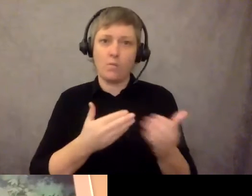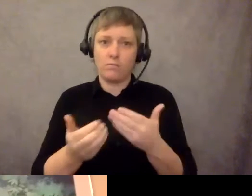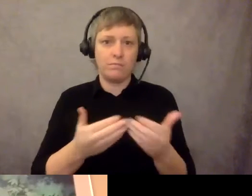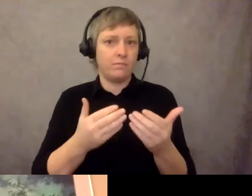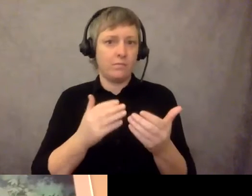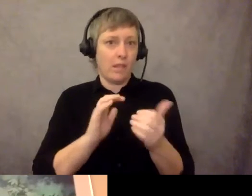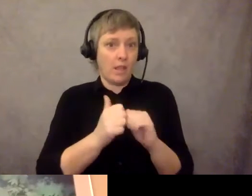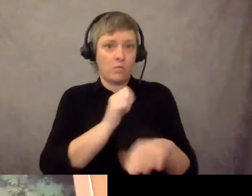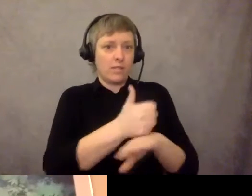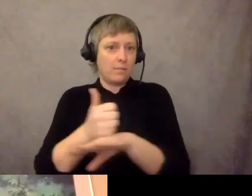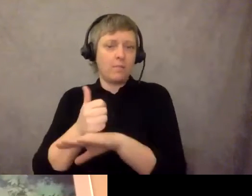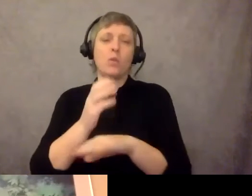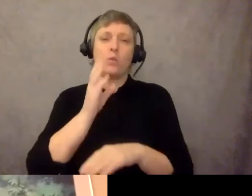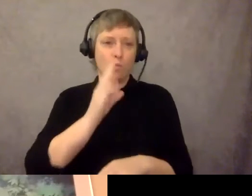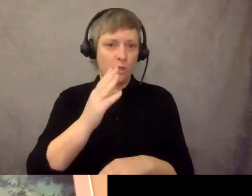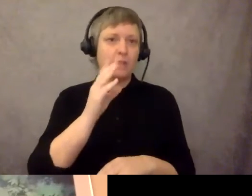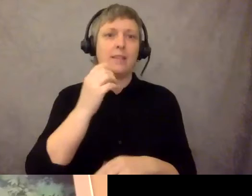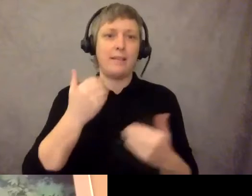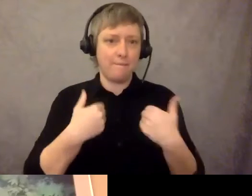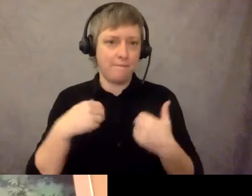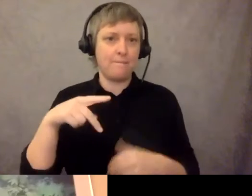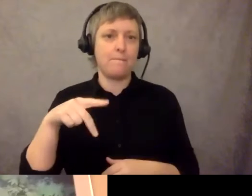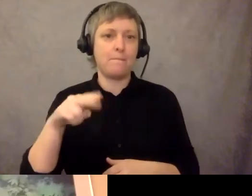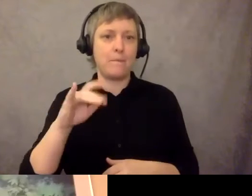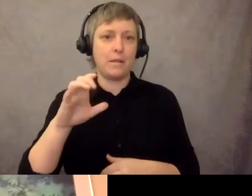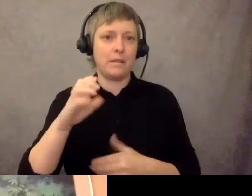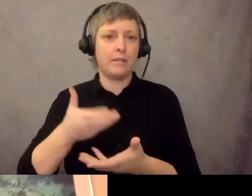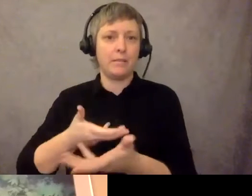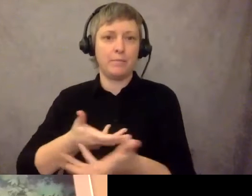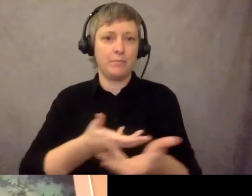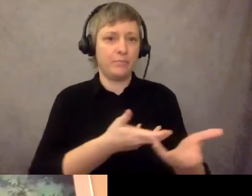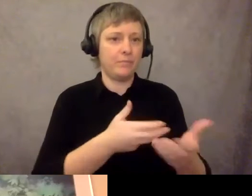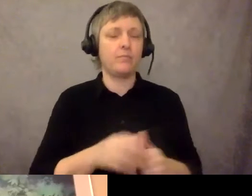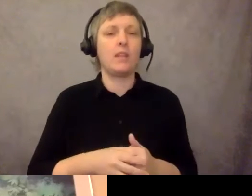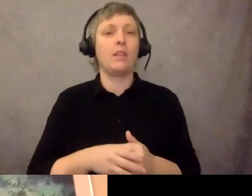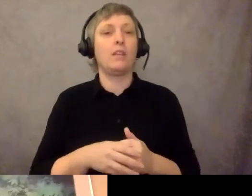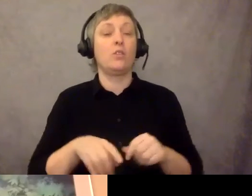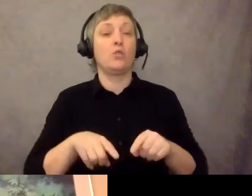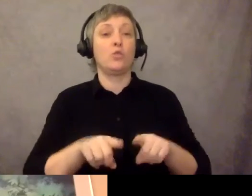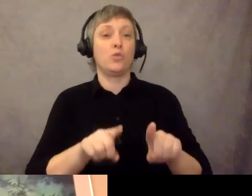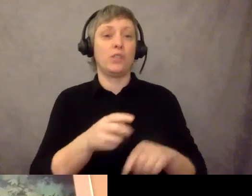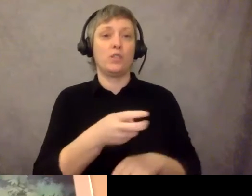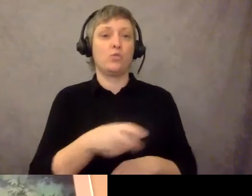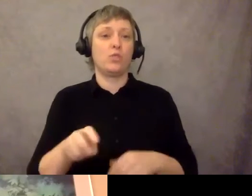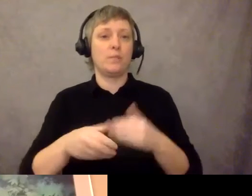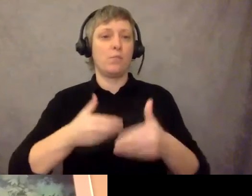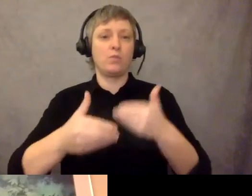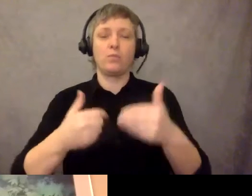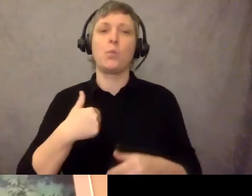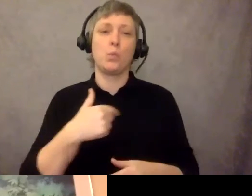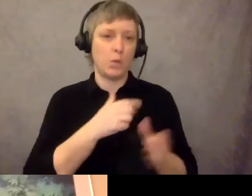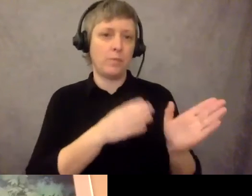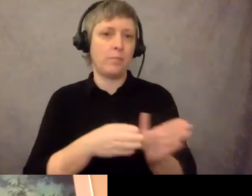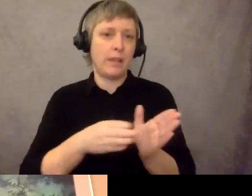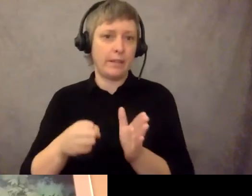there. And in the entire transition process, we plan to engage with the public in multiple